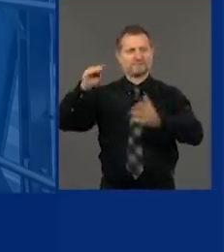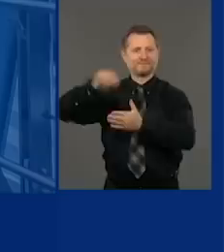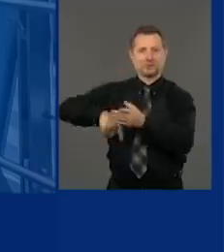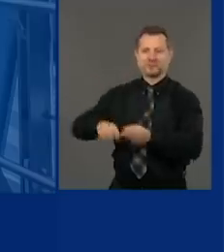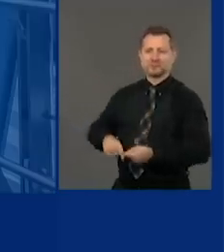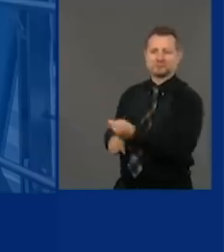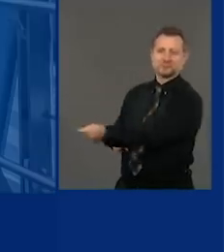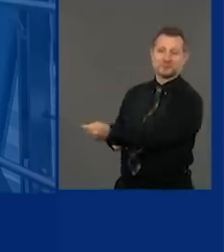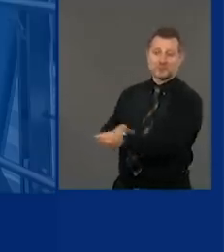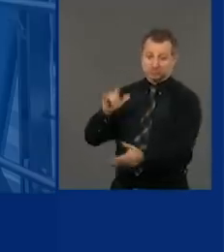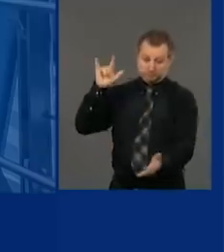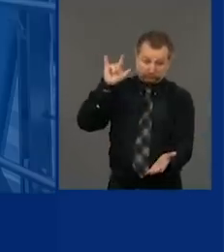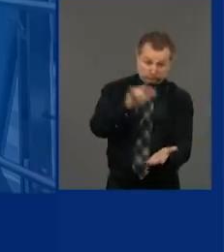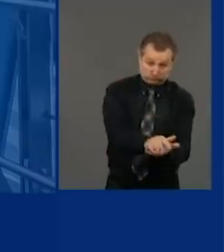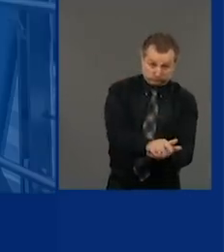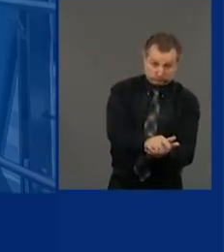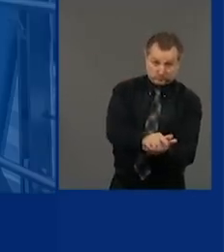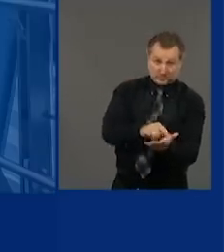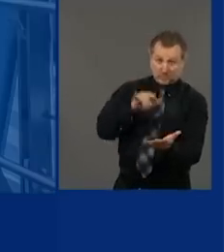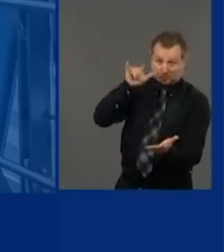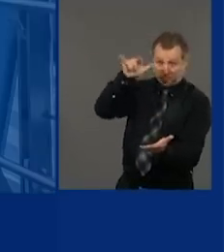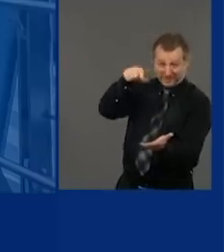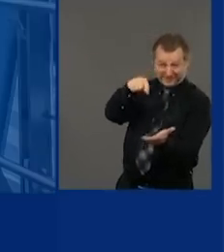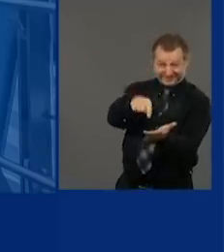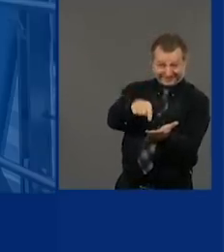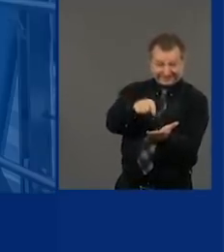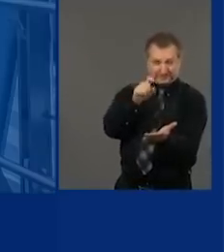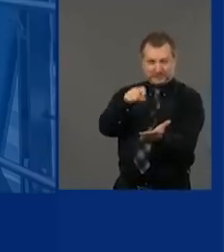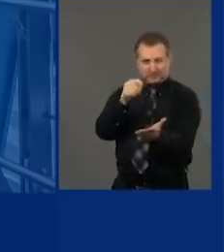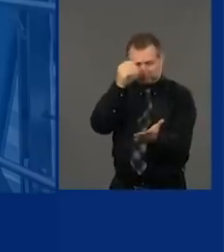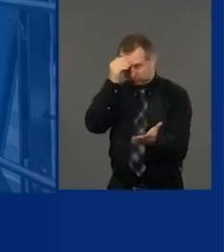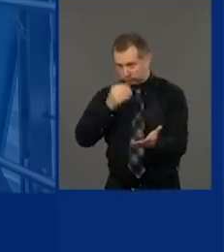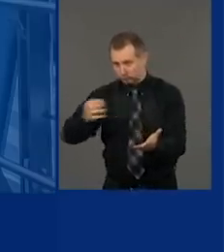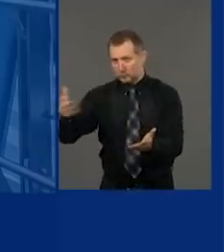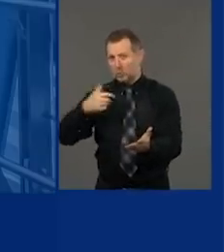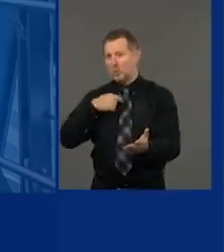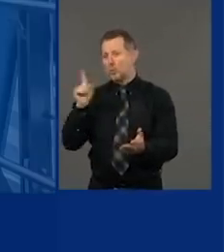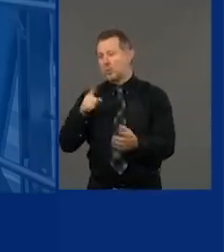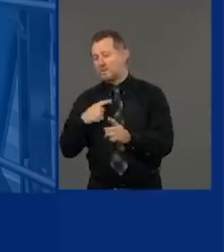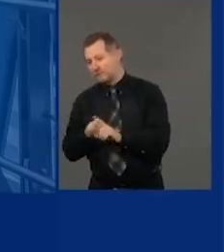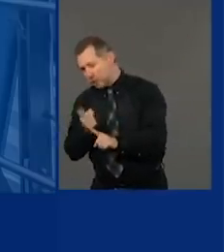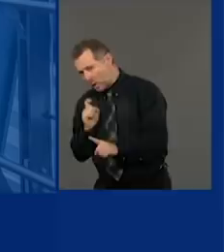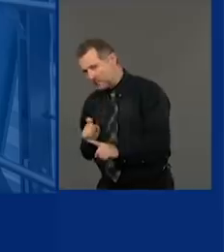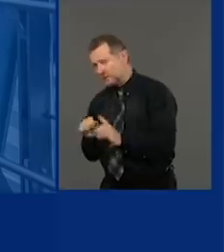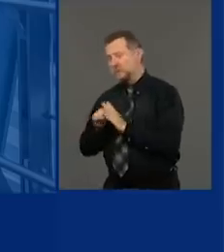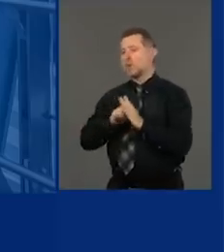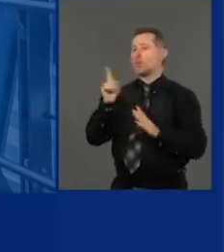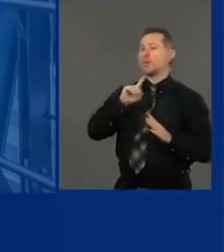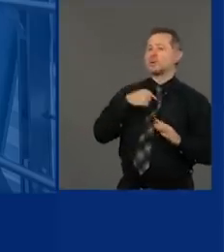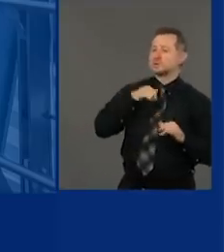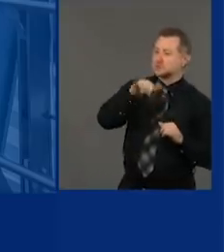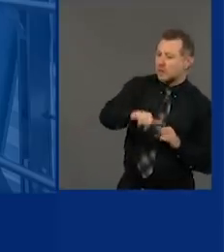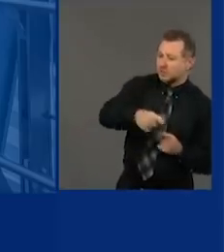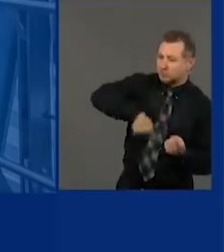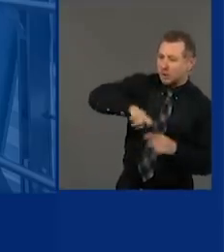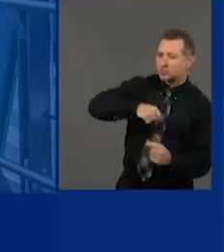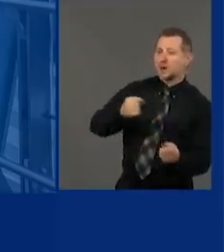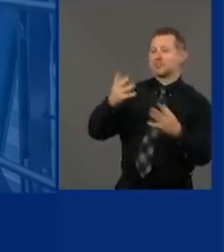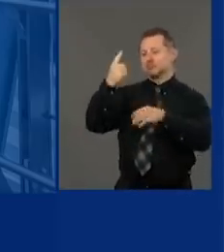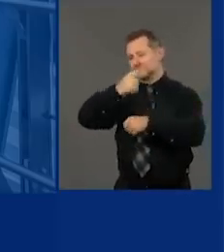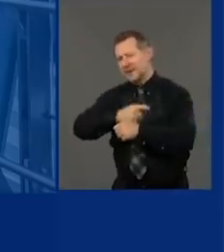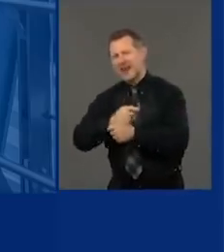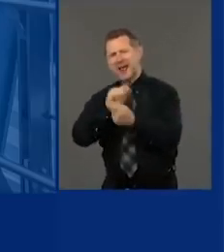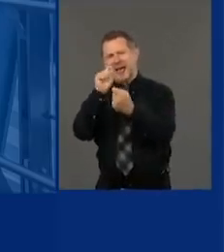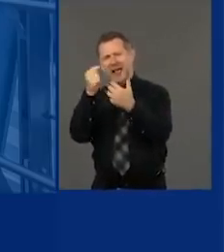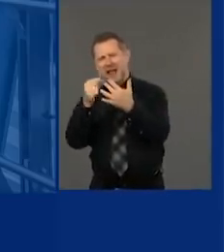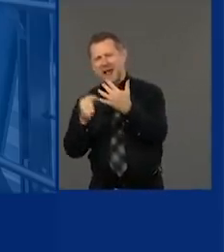the airport your form as to where you came from and where you're going before you leave the airport. It will be